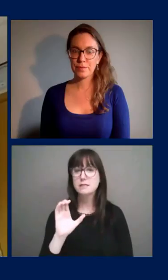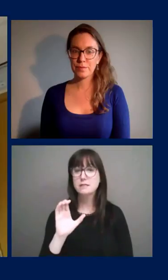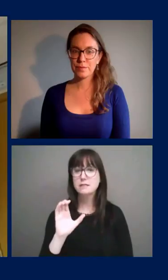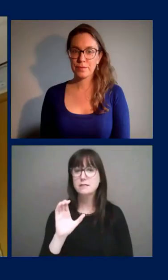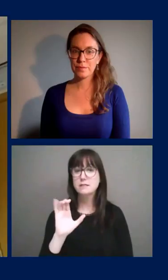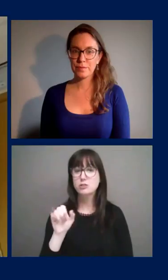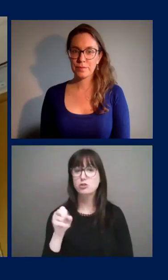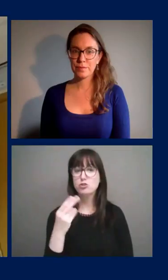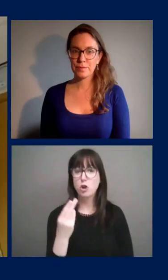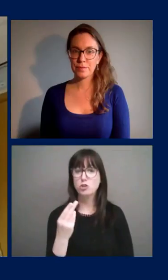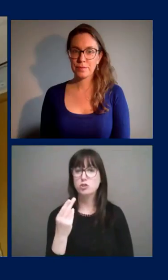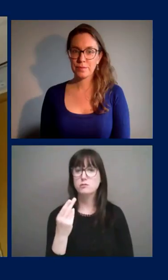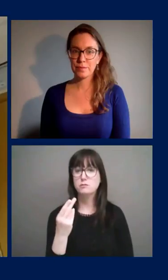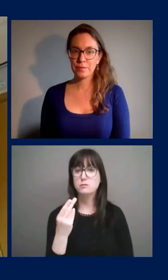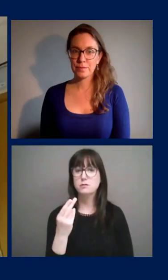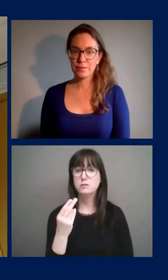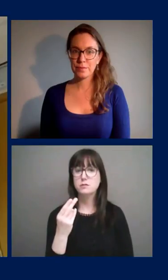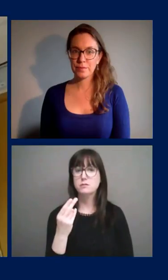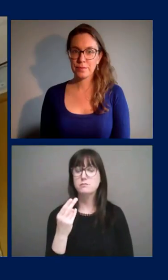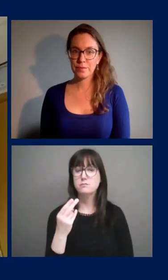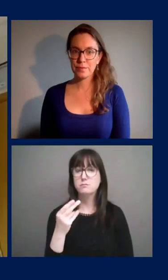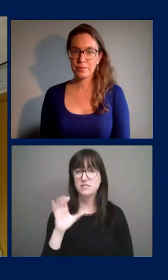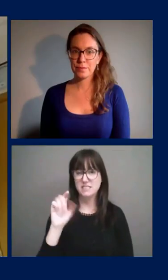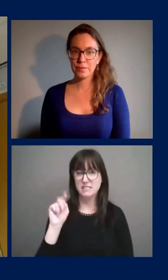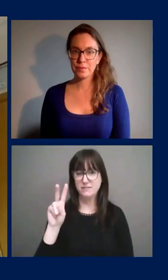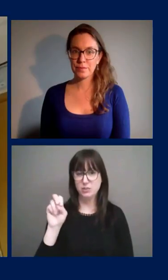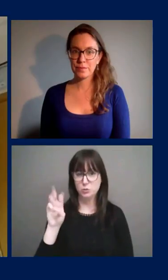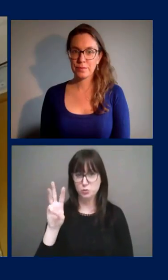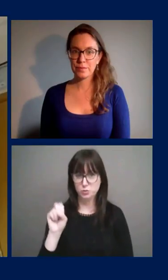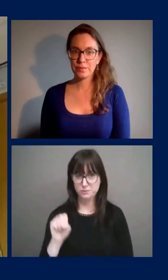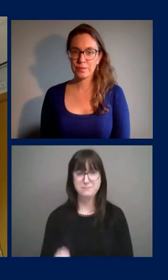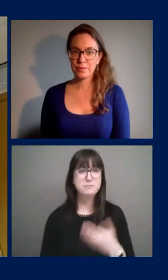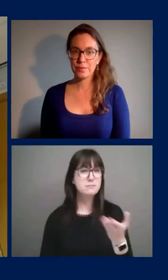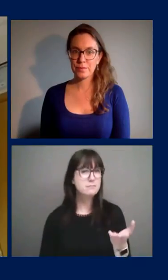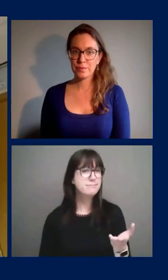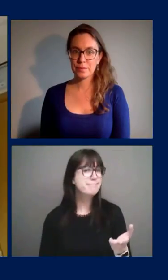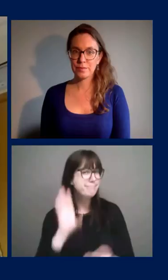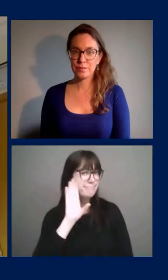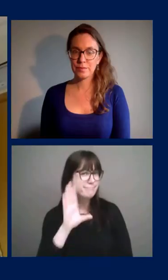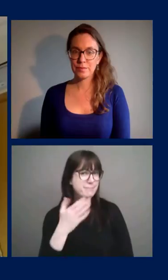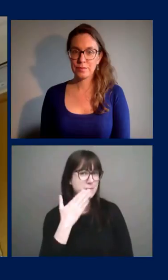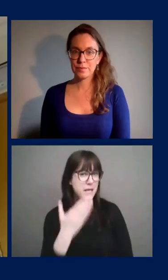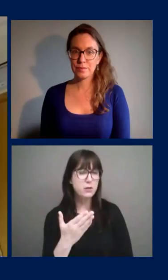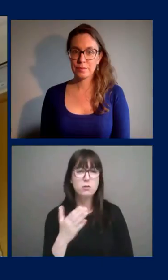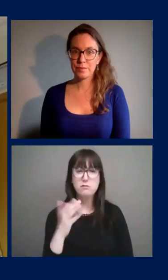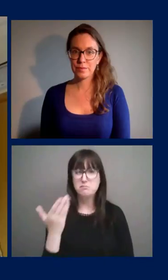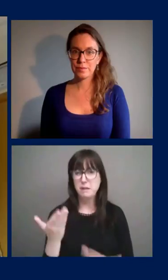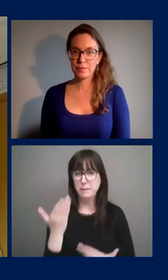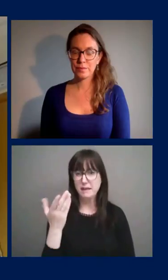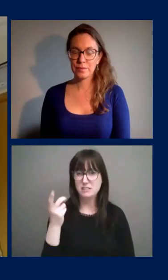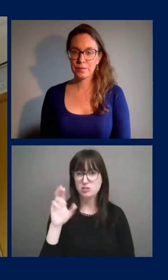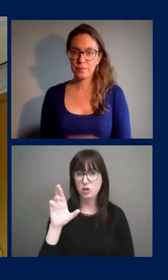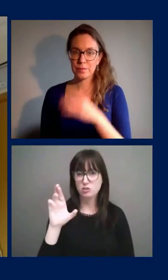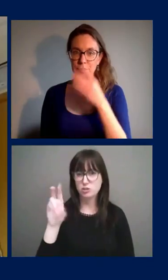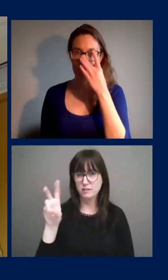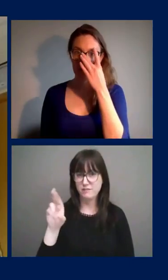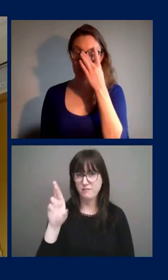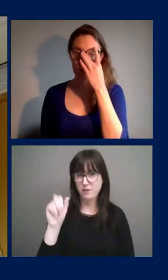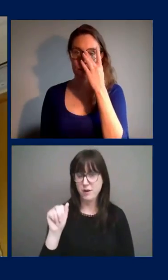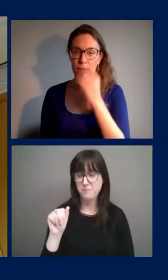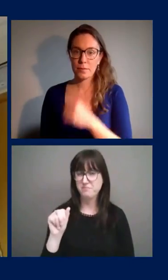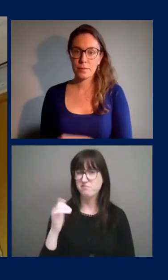Pringle. Uh, thank you and good afternoon. Uh, my question is, I guess for Dr. Etches, we're going into a weekend.